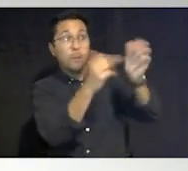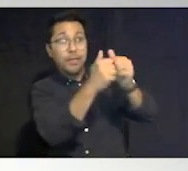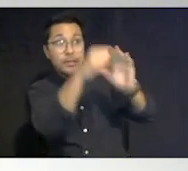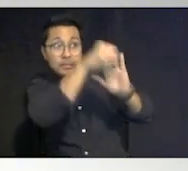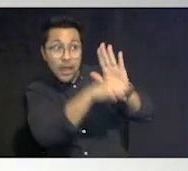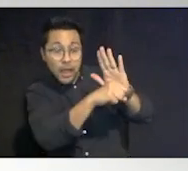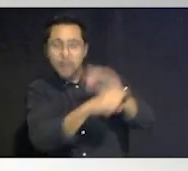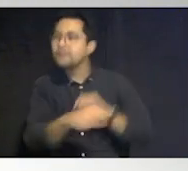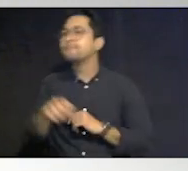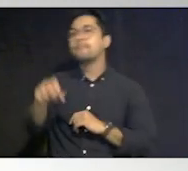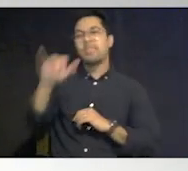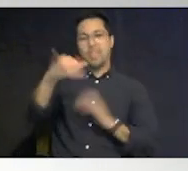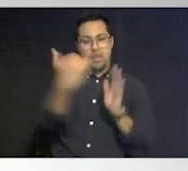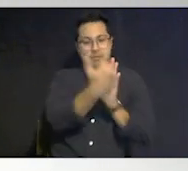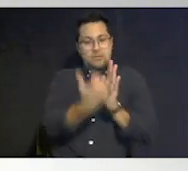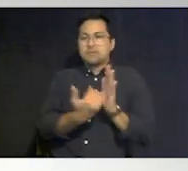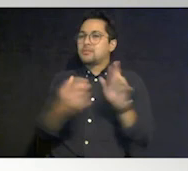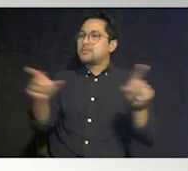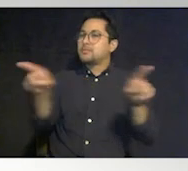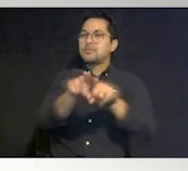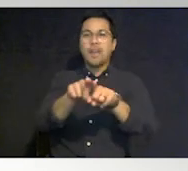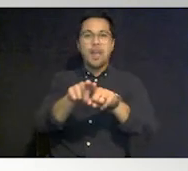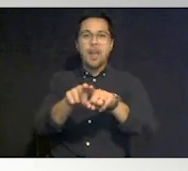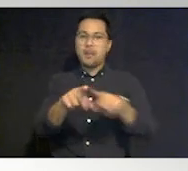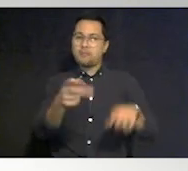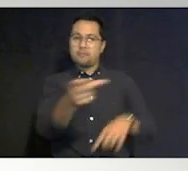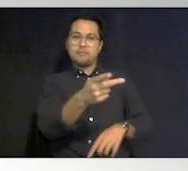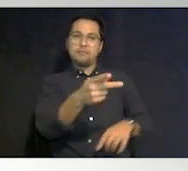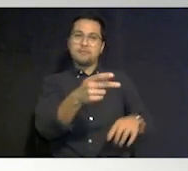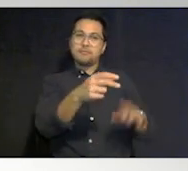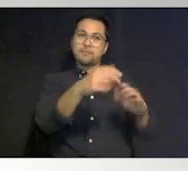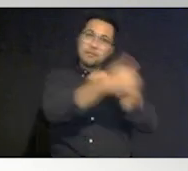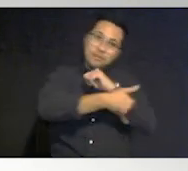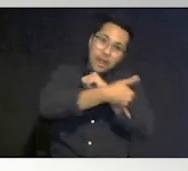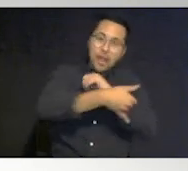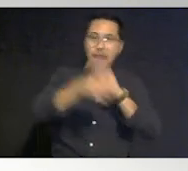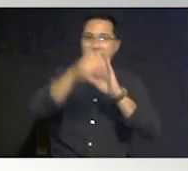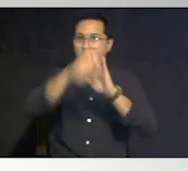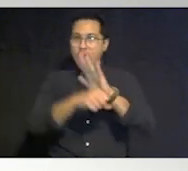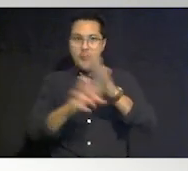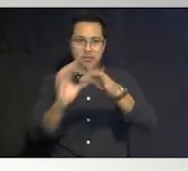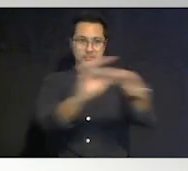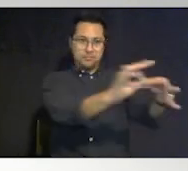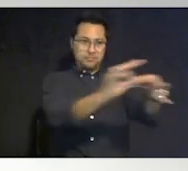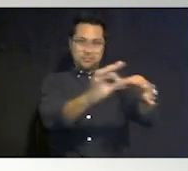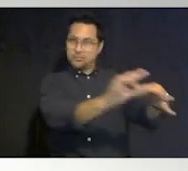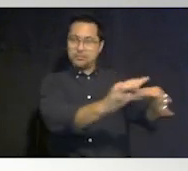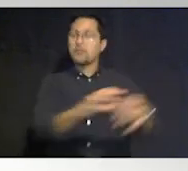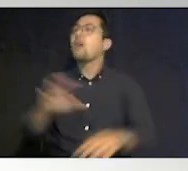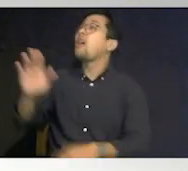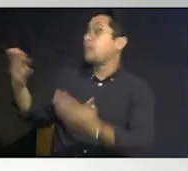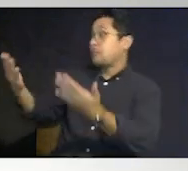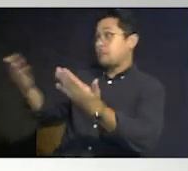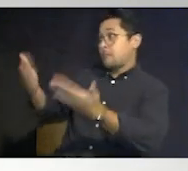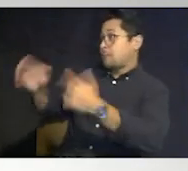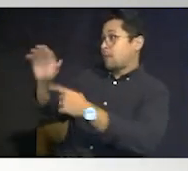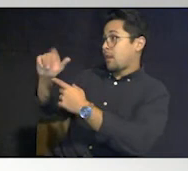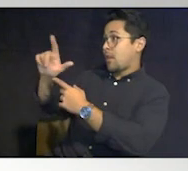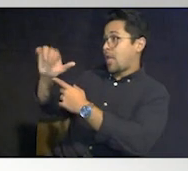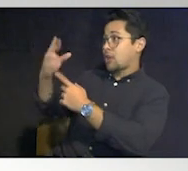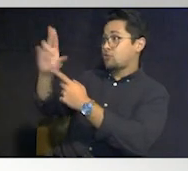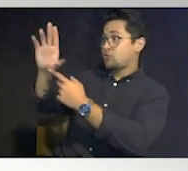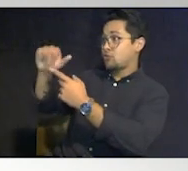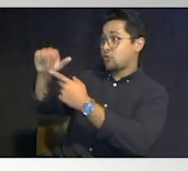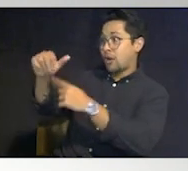it's the same registry they're linked together maybe you can no no alachua may you know and i'm not familiar with